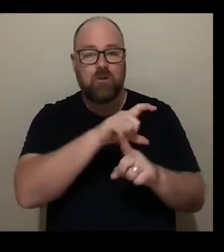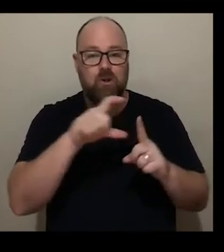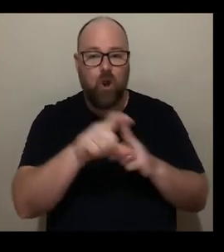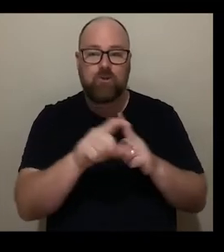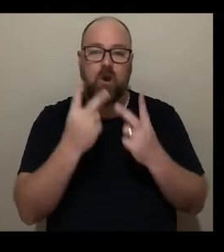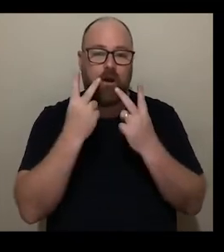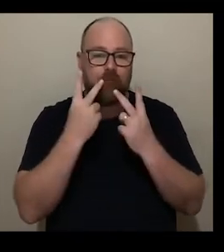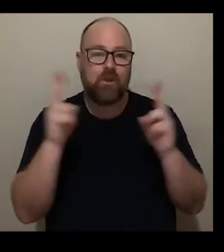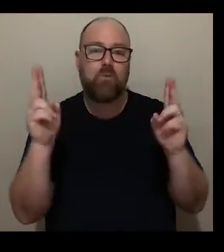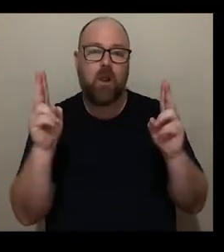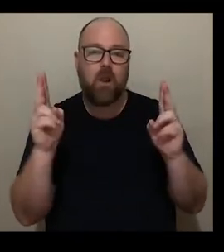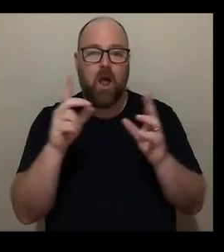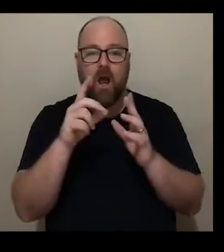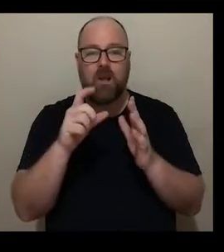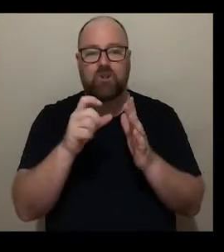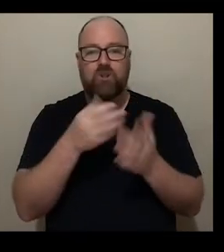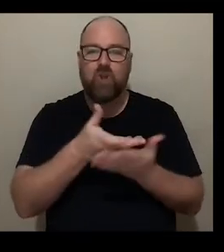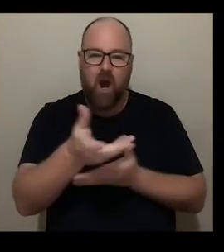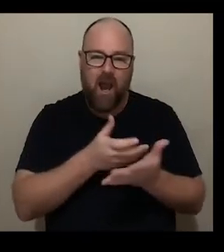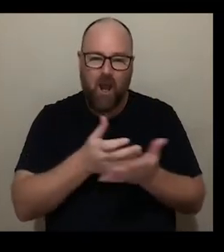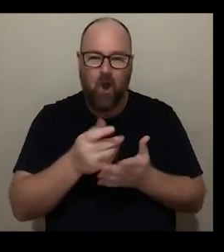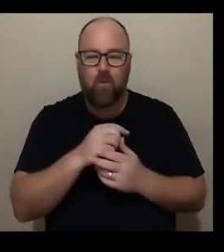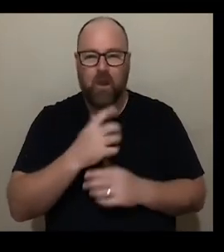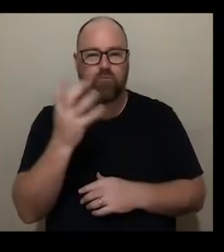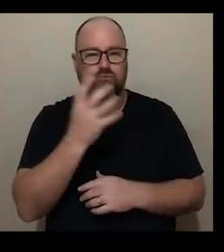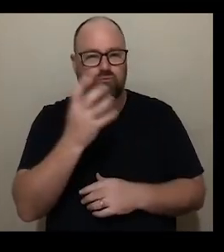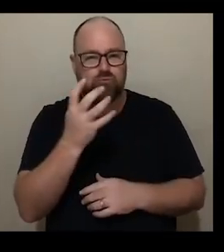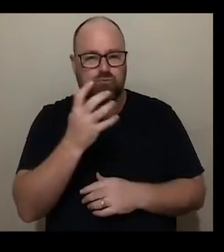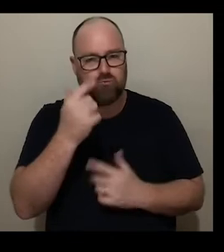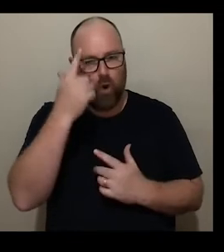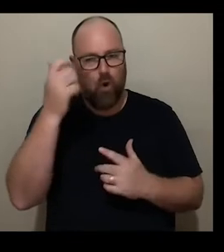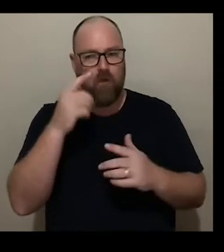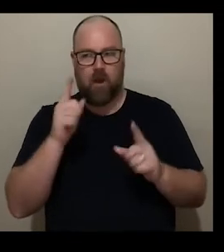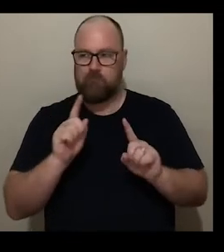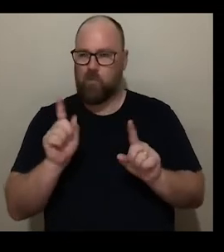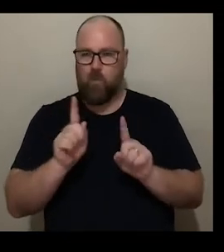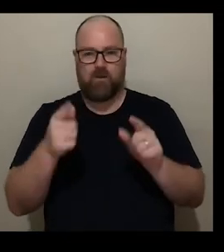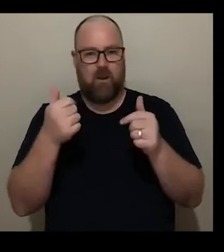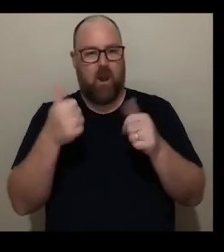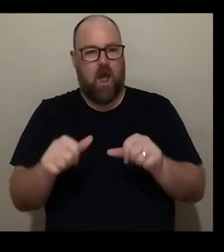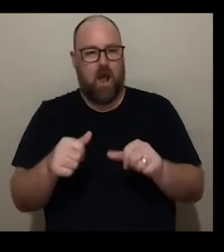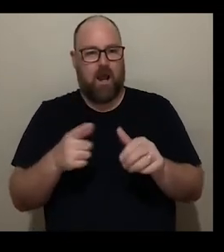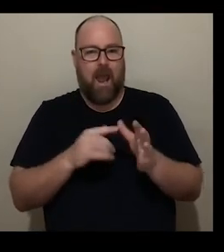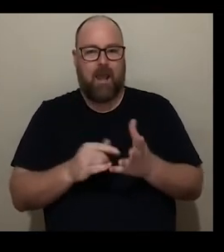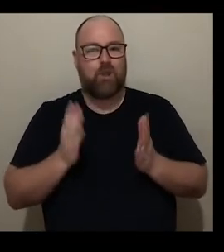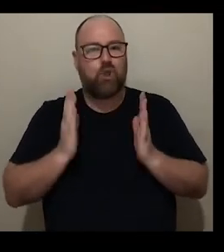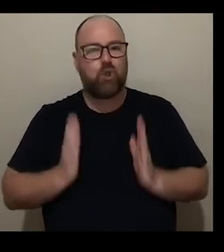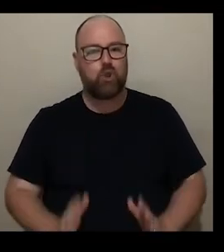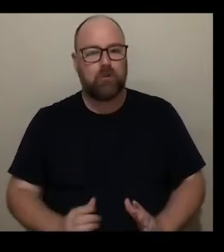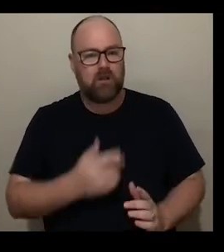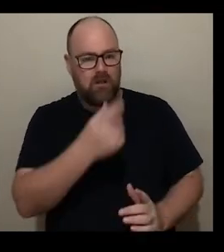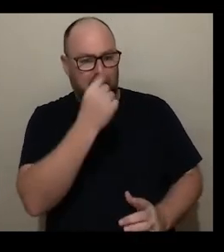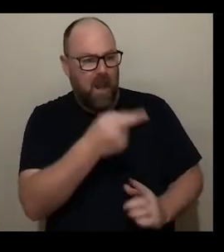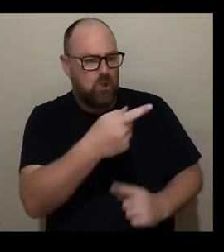dialogues that consider the most profound notions of what it is to be human. Can you speak more about this notion of humanity?